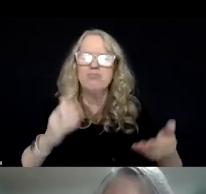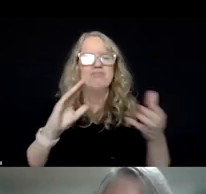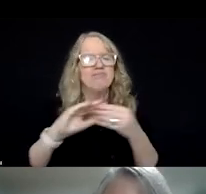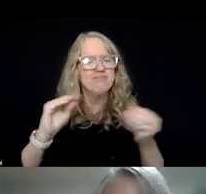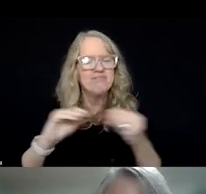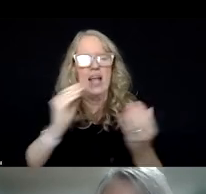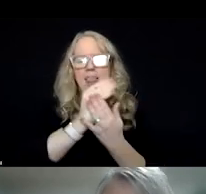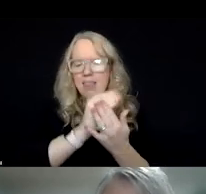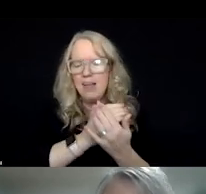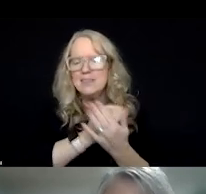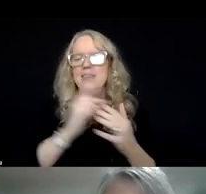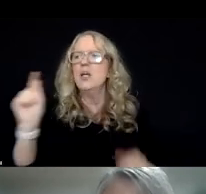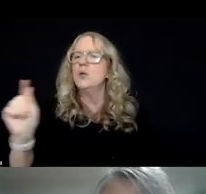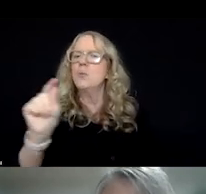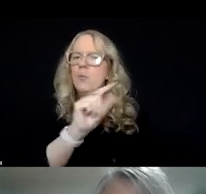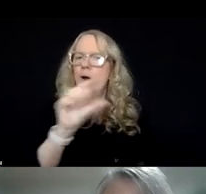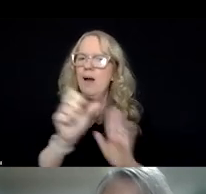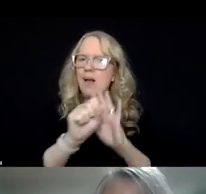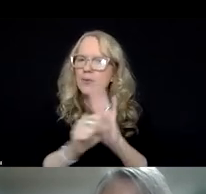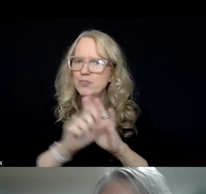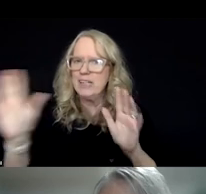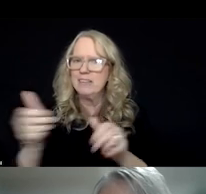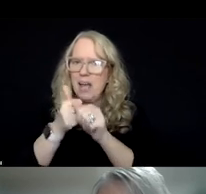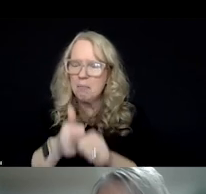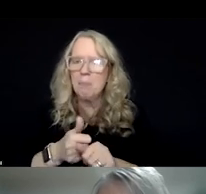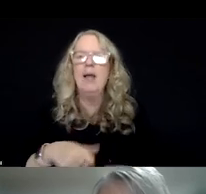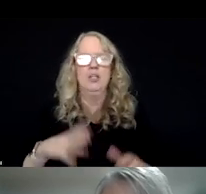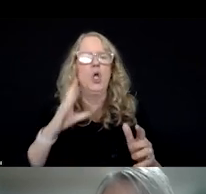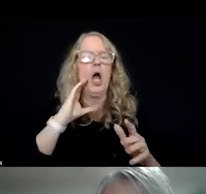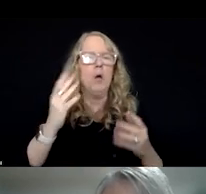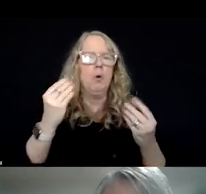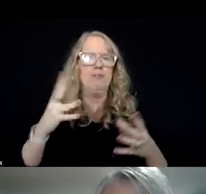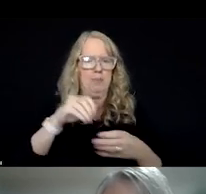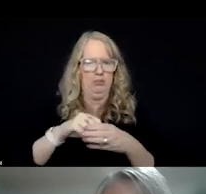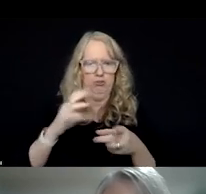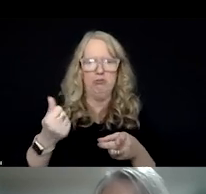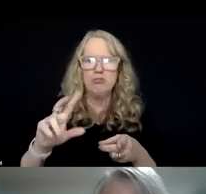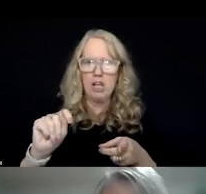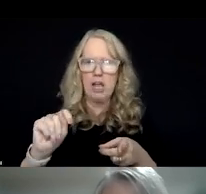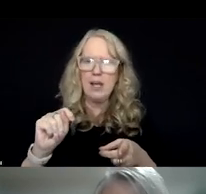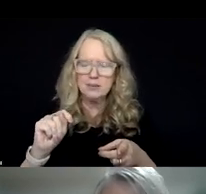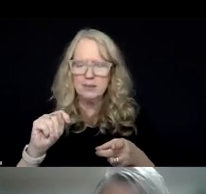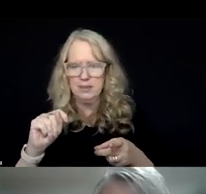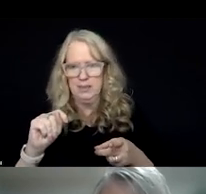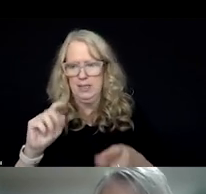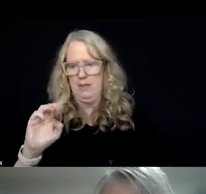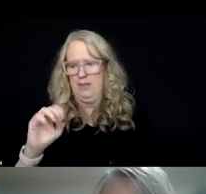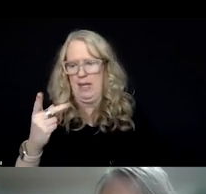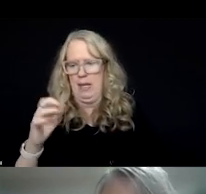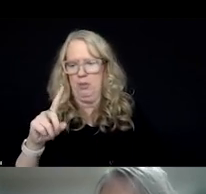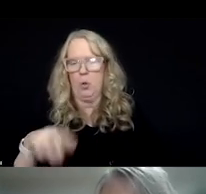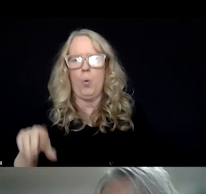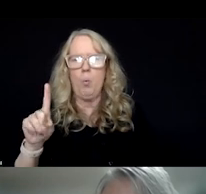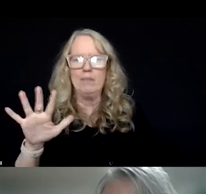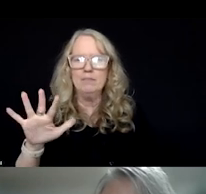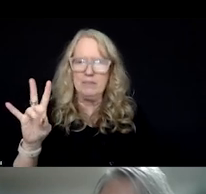learned and what other states can follow. So I will put in the chat that episode 157, as